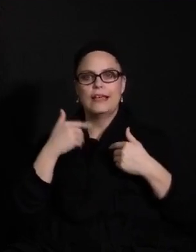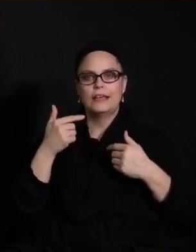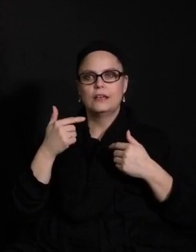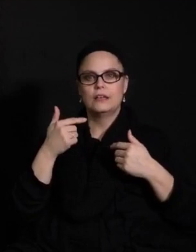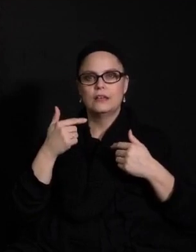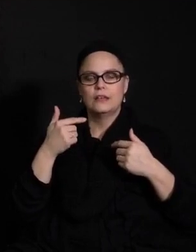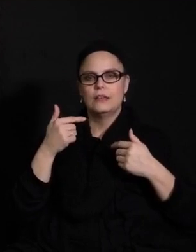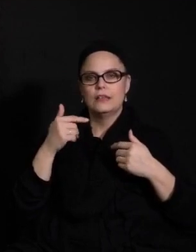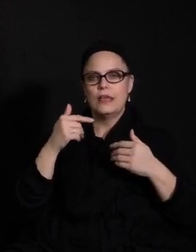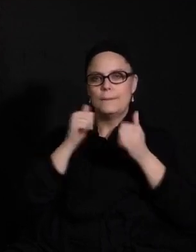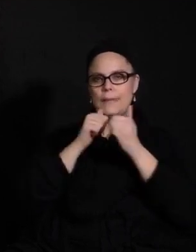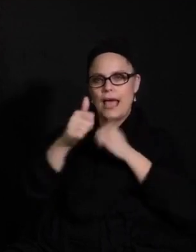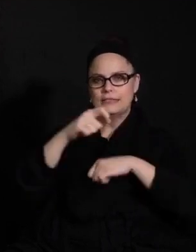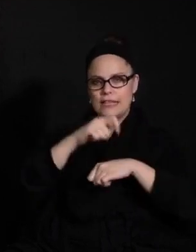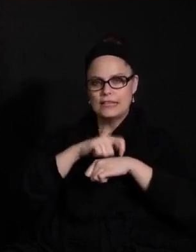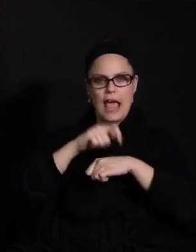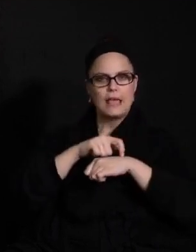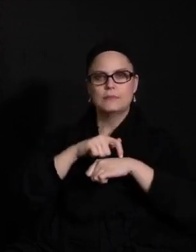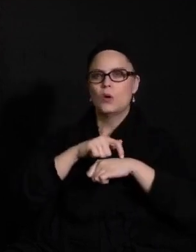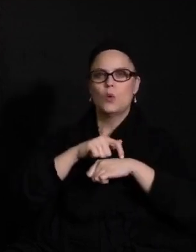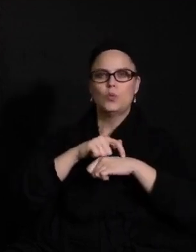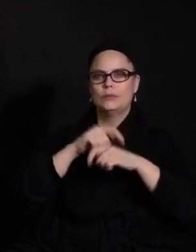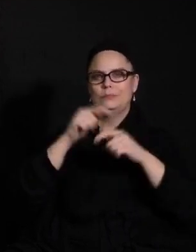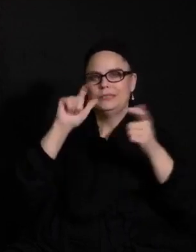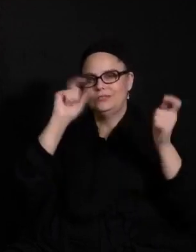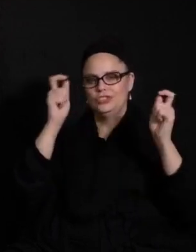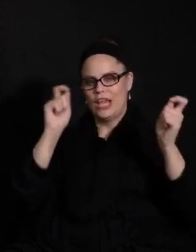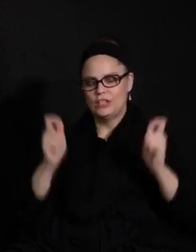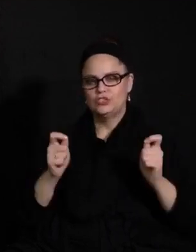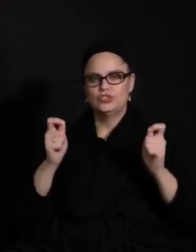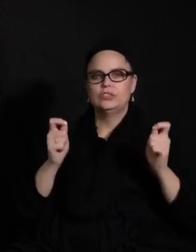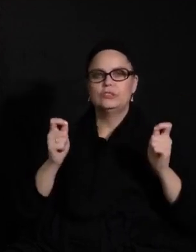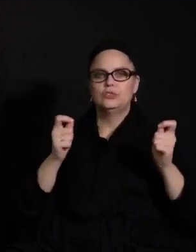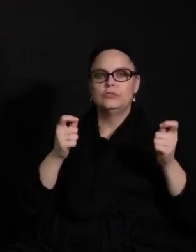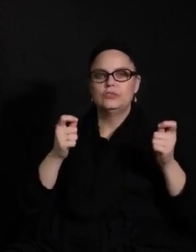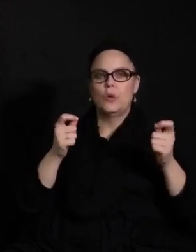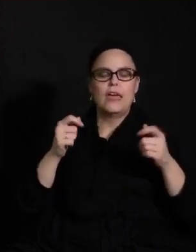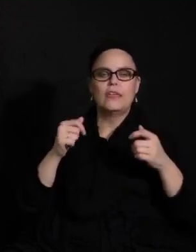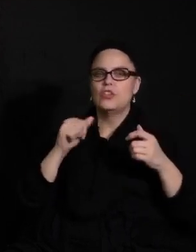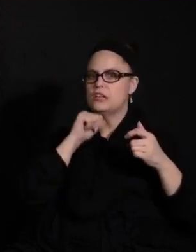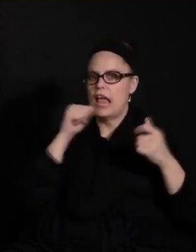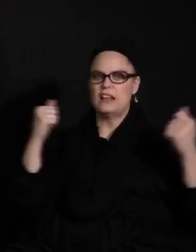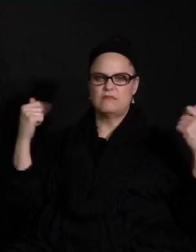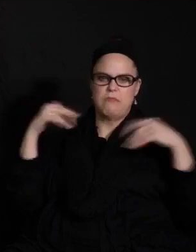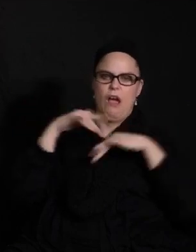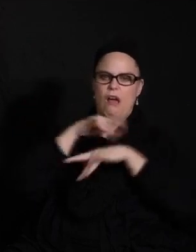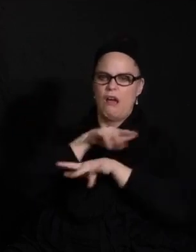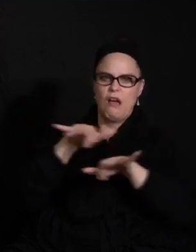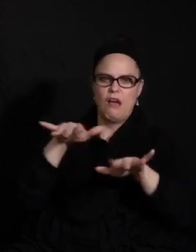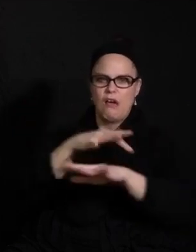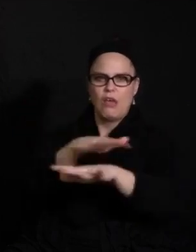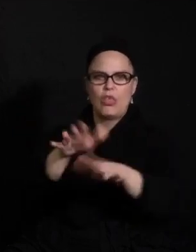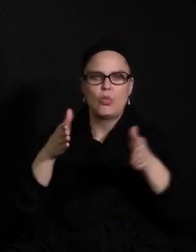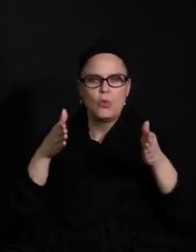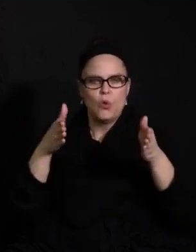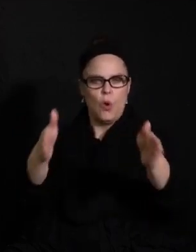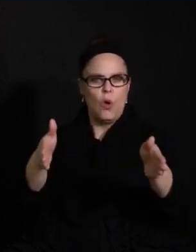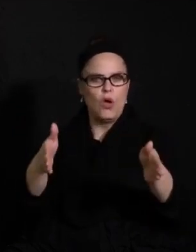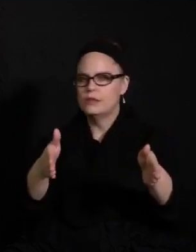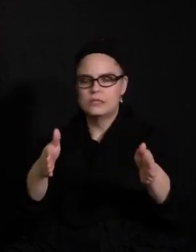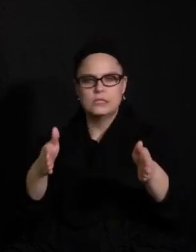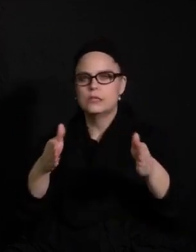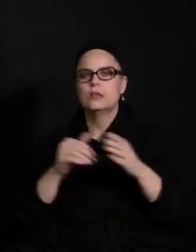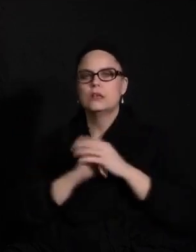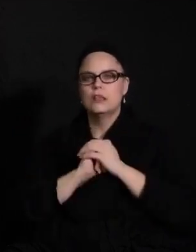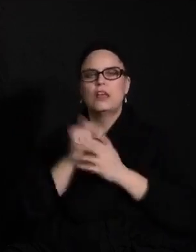not all students are in the hallway at exactly the same time to allow some distance between students. There are strategies like that and many more that will